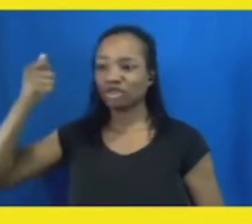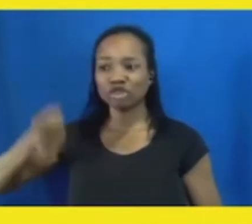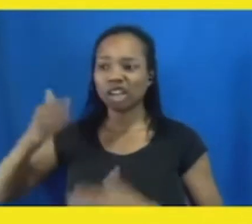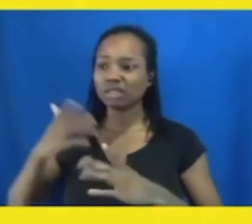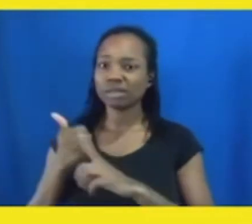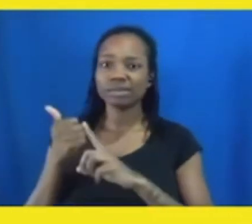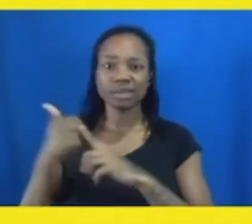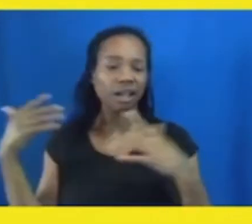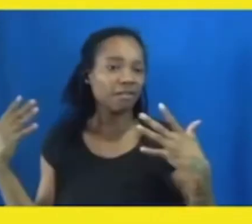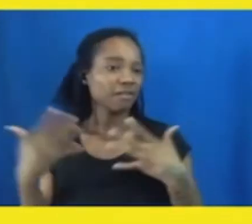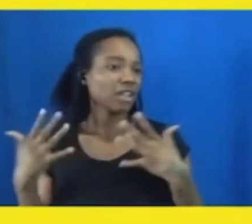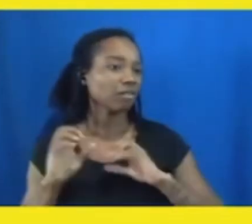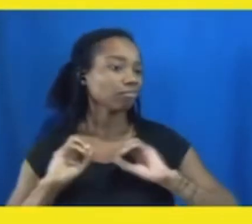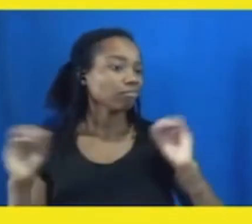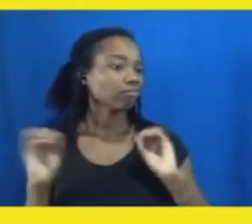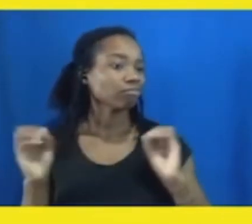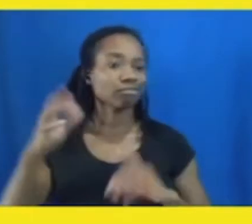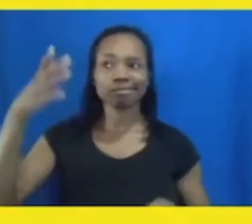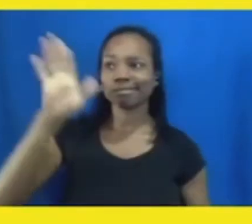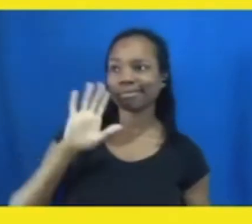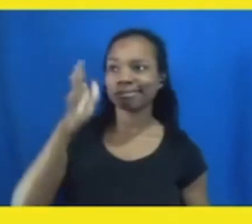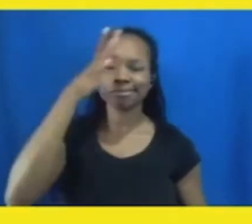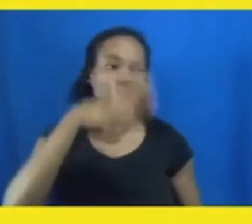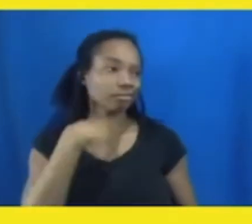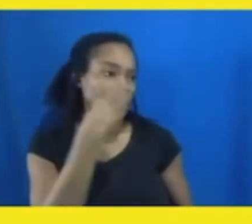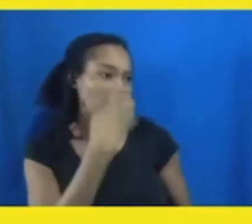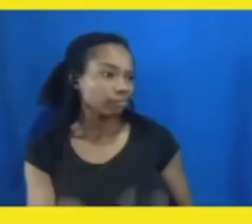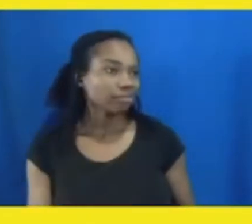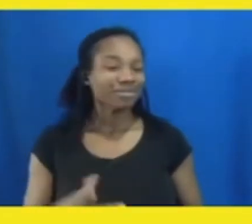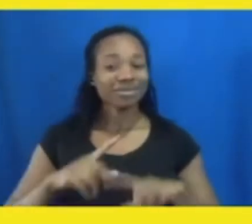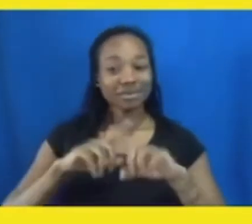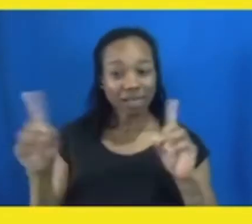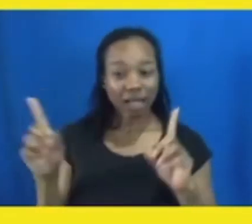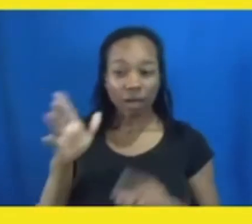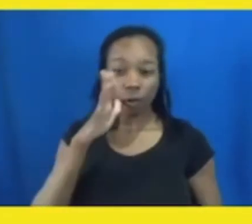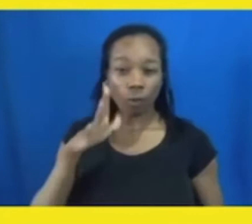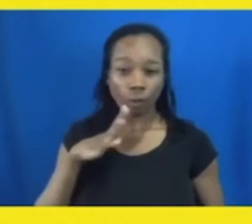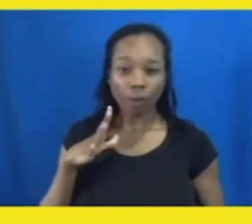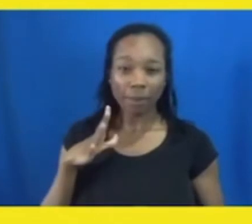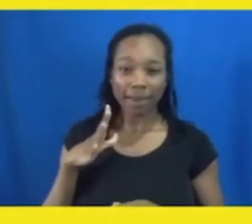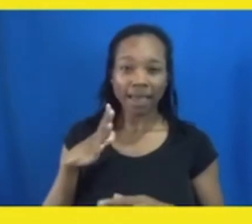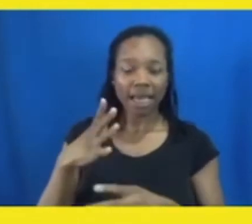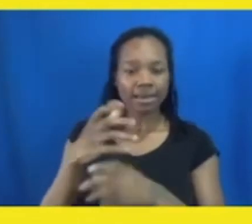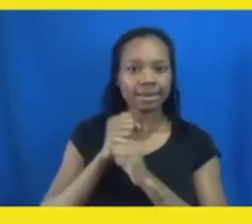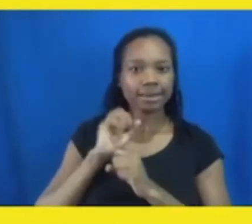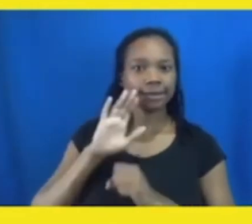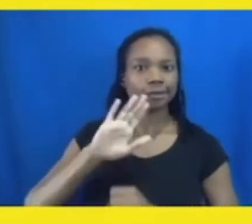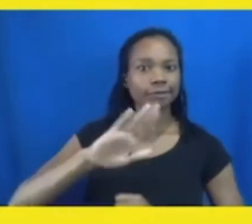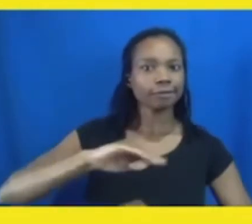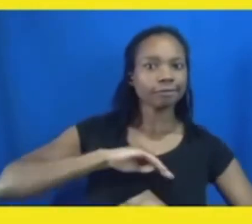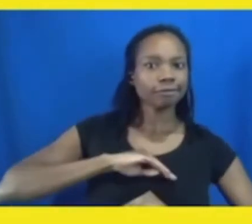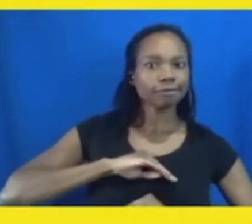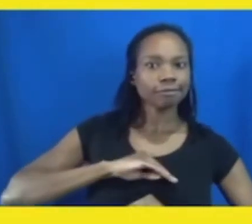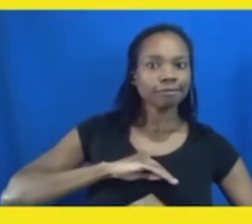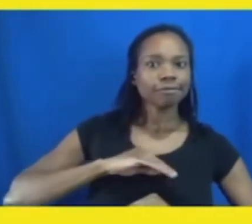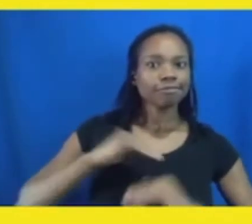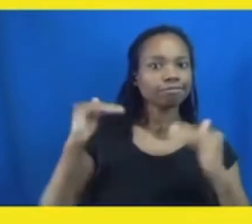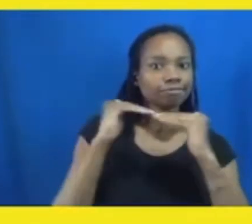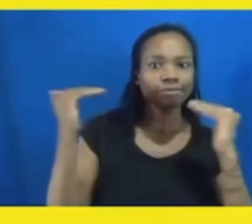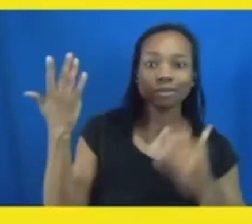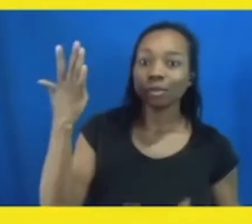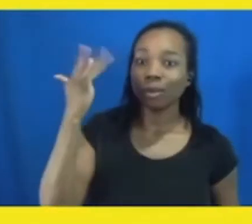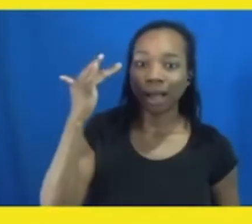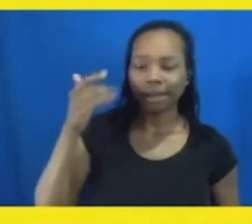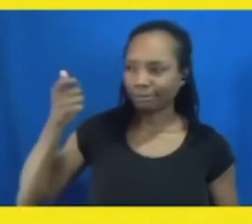this woman gets the change that she needs, not because the judge has a change of heart, not because all of a sudden he